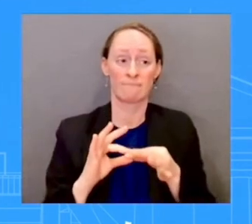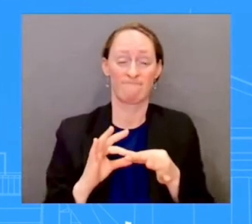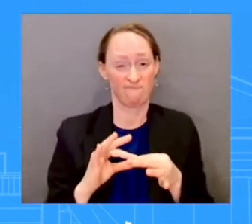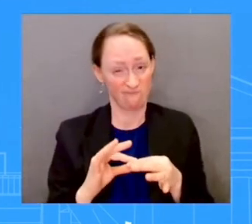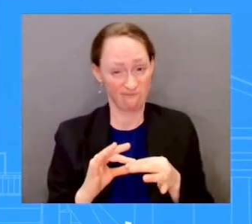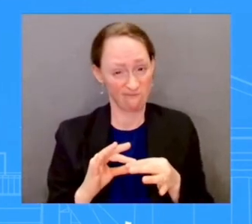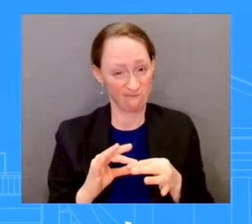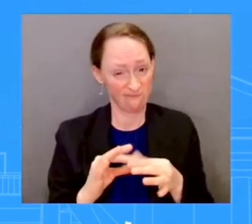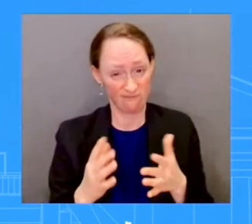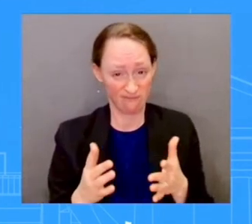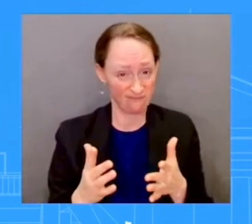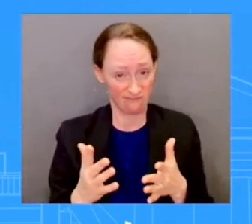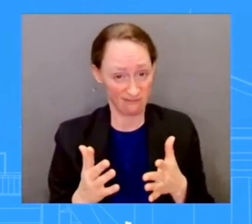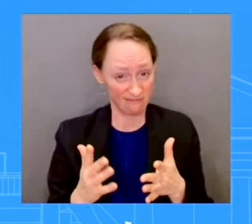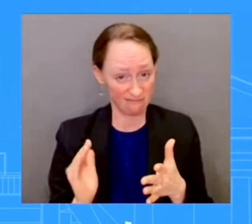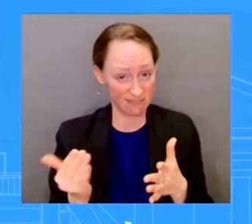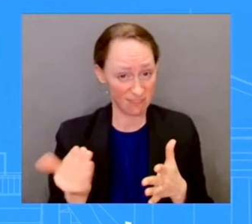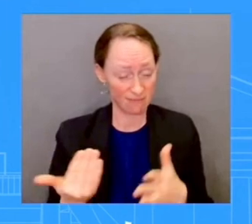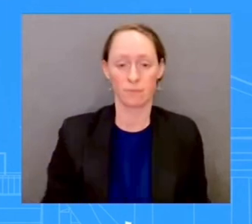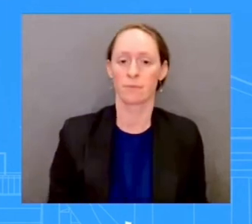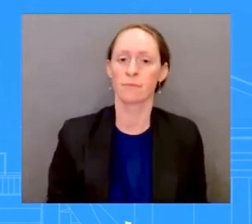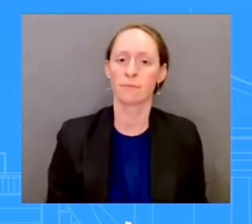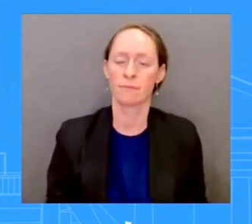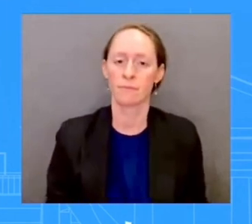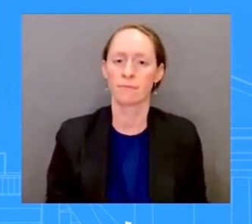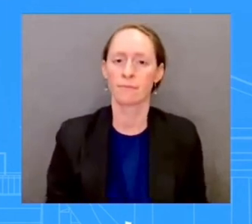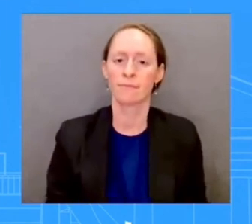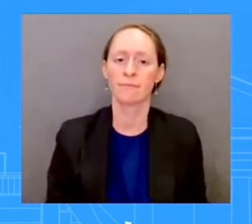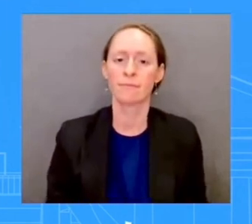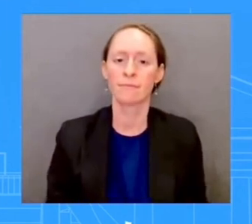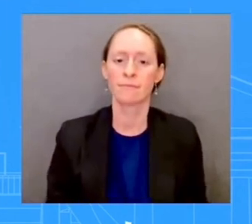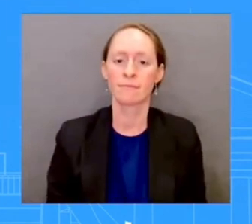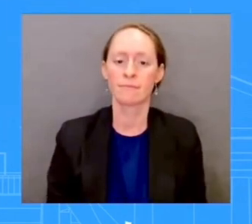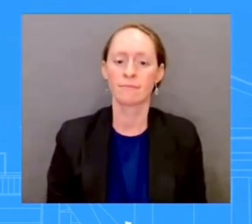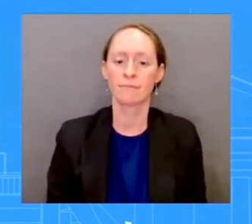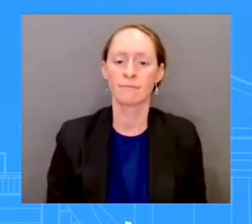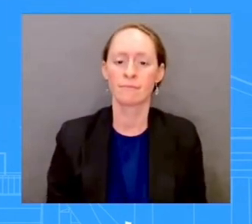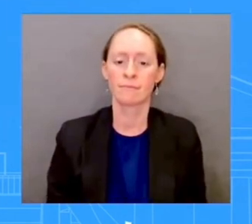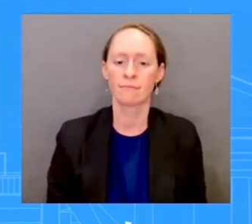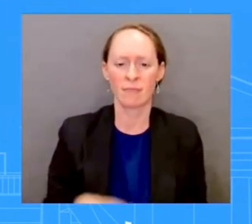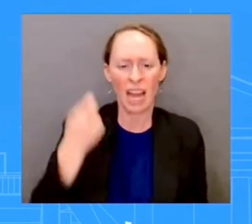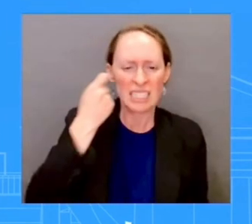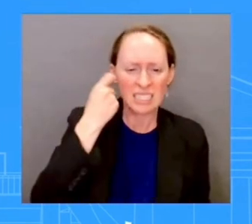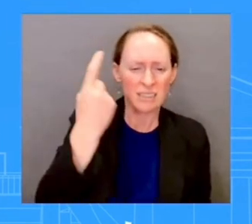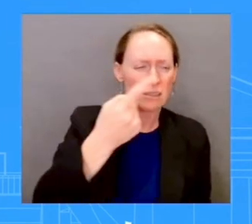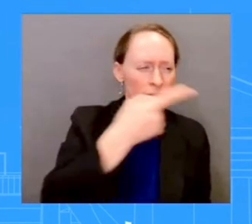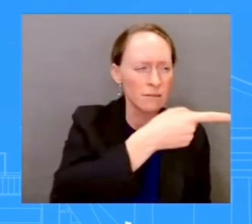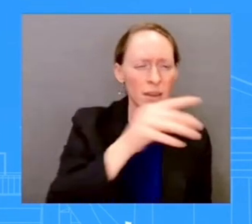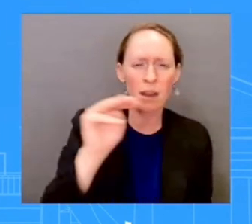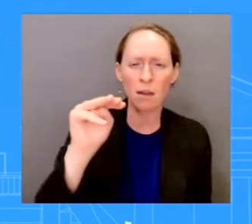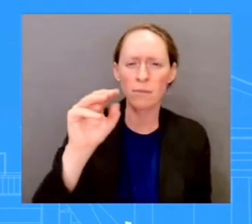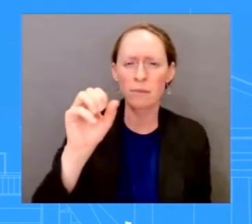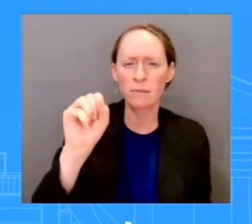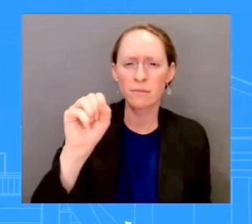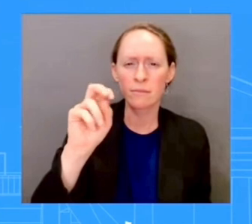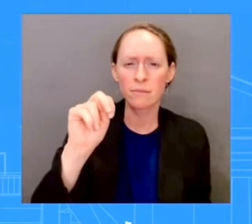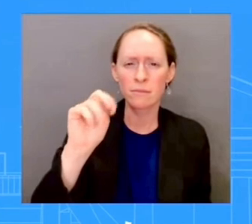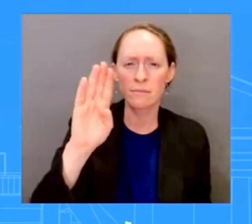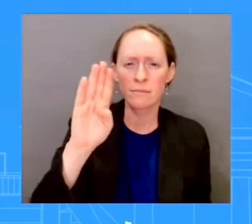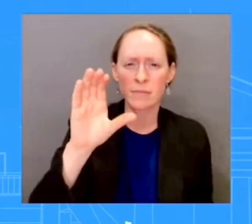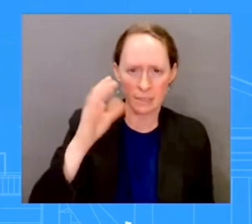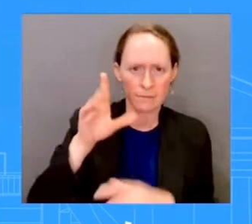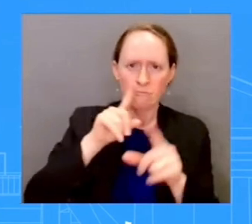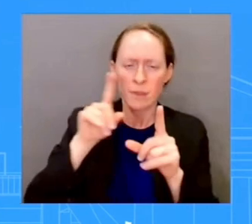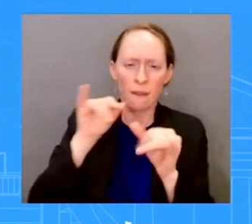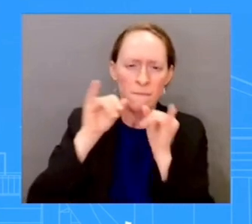MSNBC doing an interview on this. And so I would certainly, she had the experience, so I would certainly let her speak to her trip. But I'll say this, no President